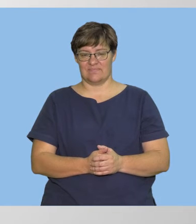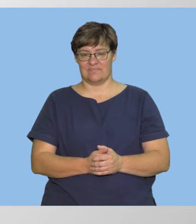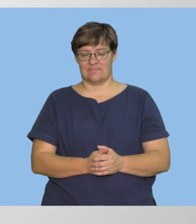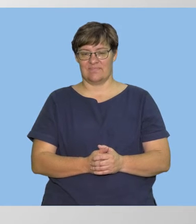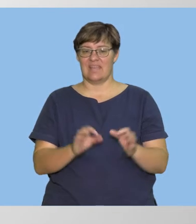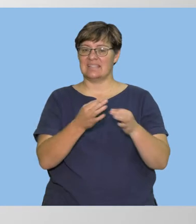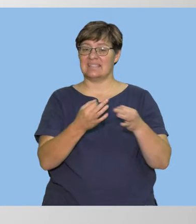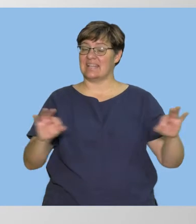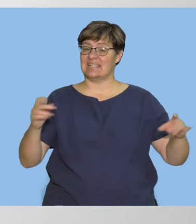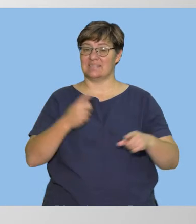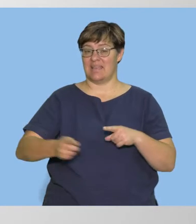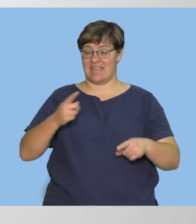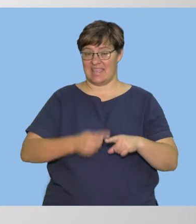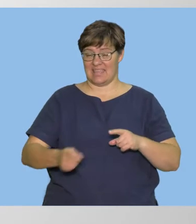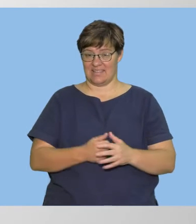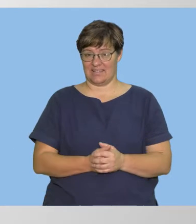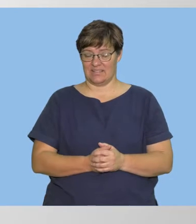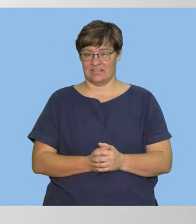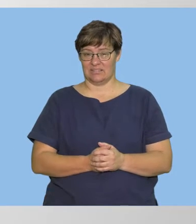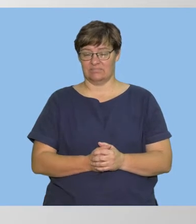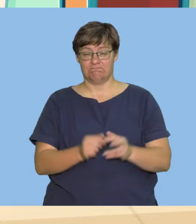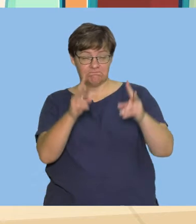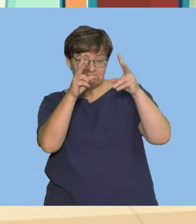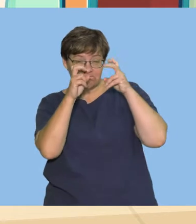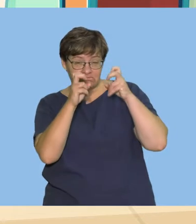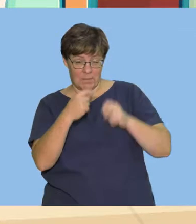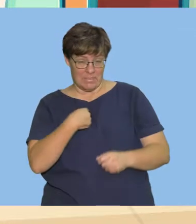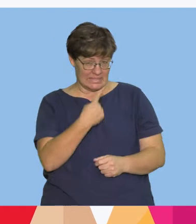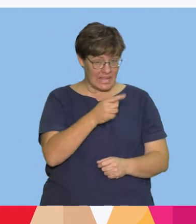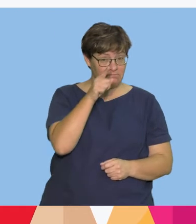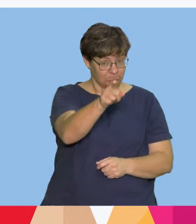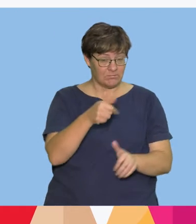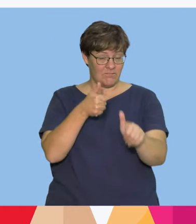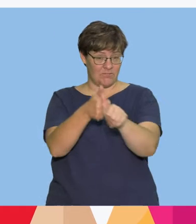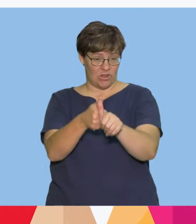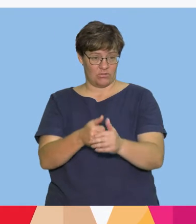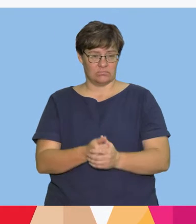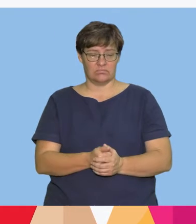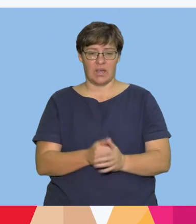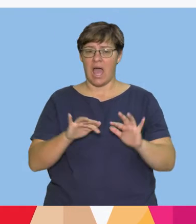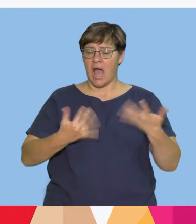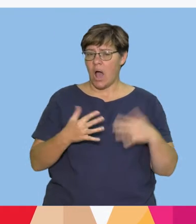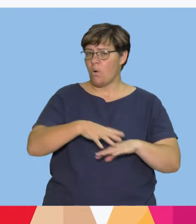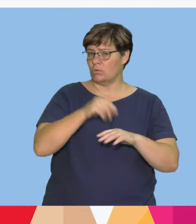Sentence play Listen and say what I say. How old are you?